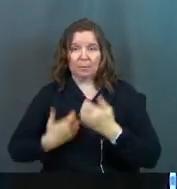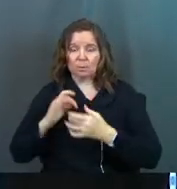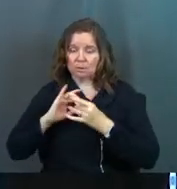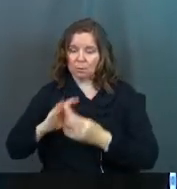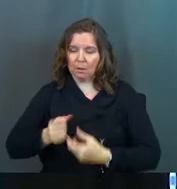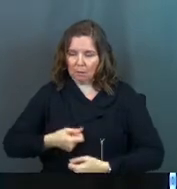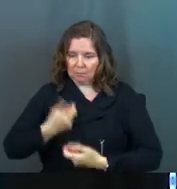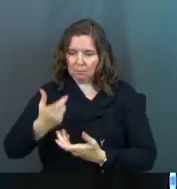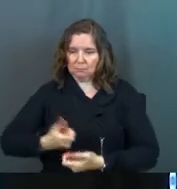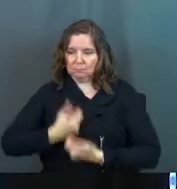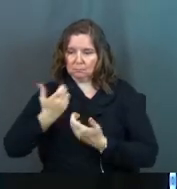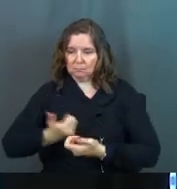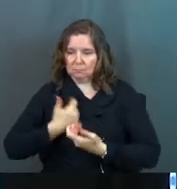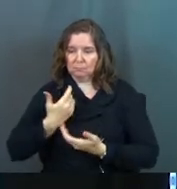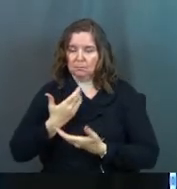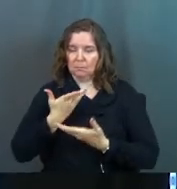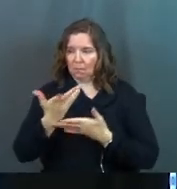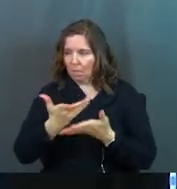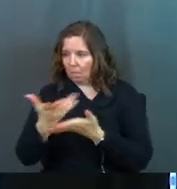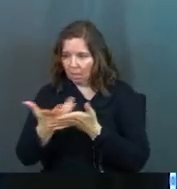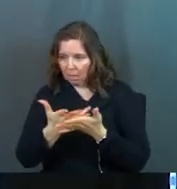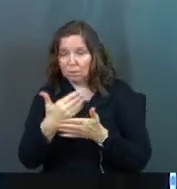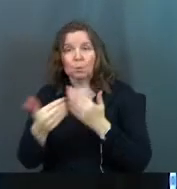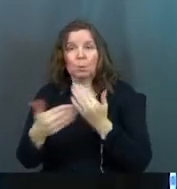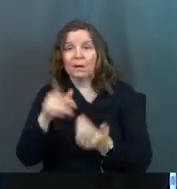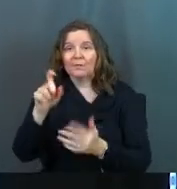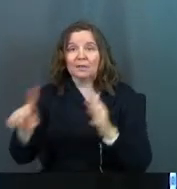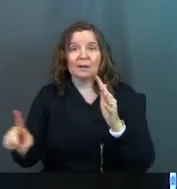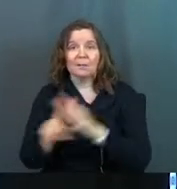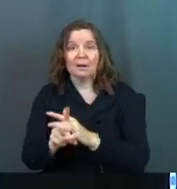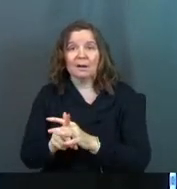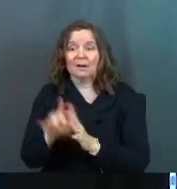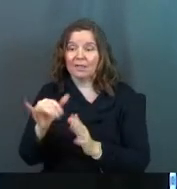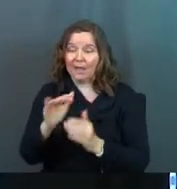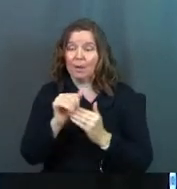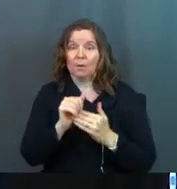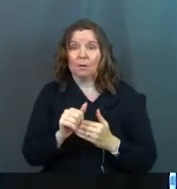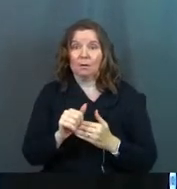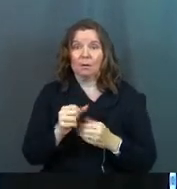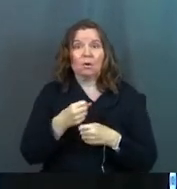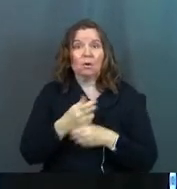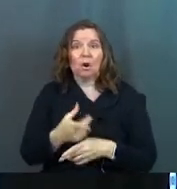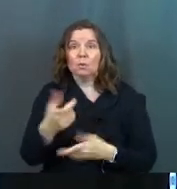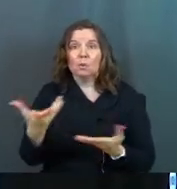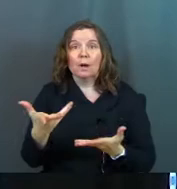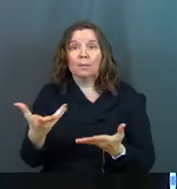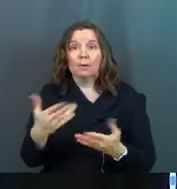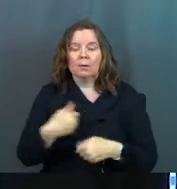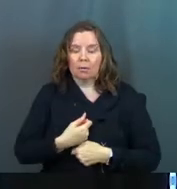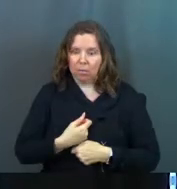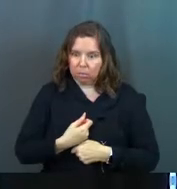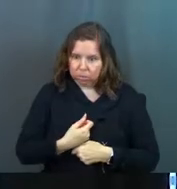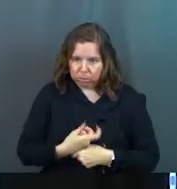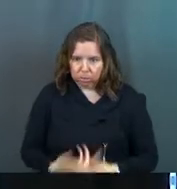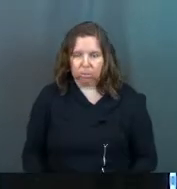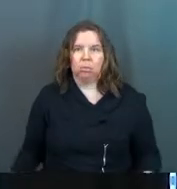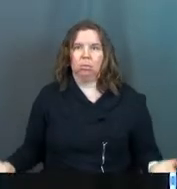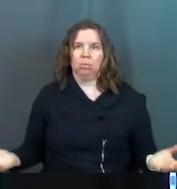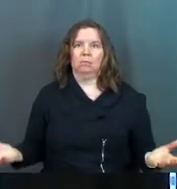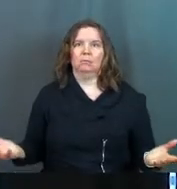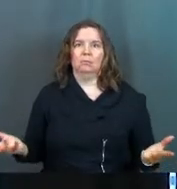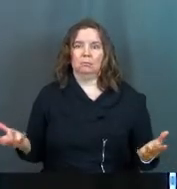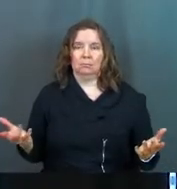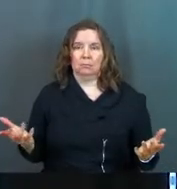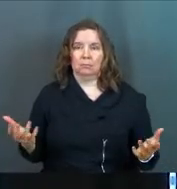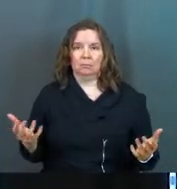relationally to whatever need there is. That will lead you to burnout. Amen.